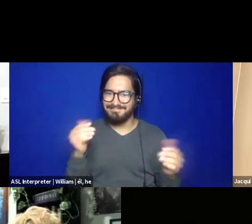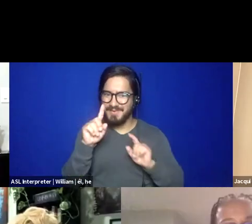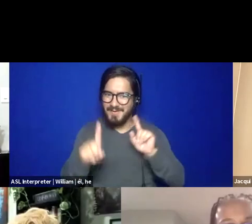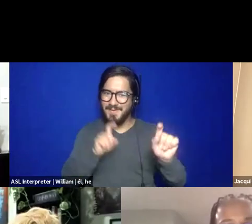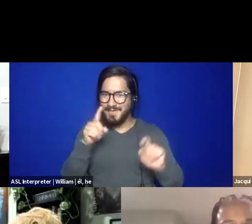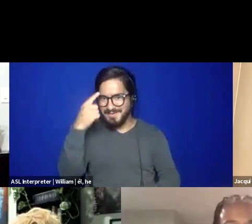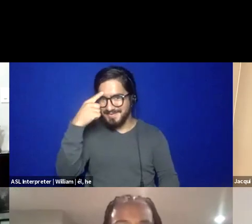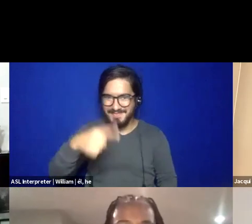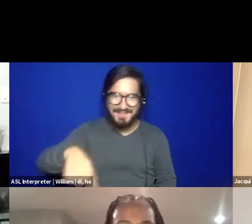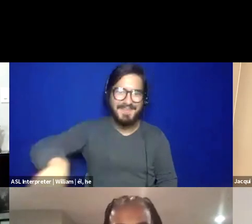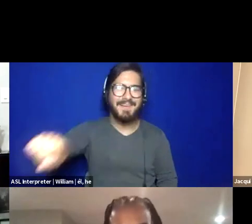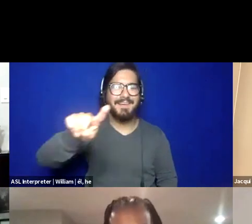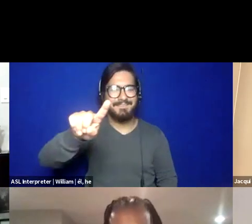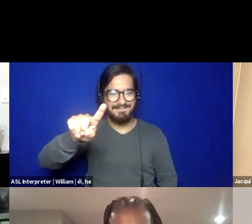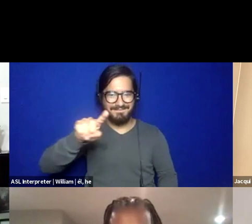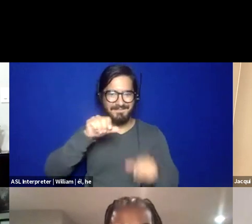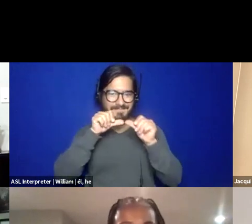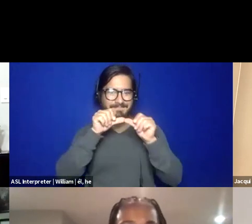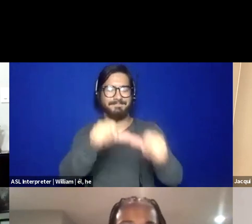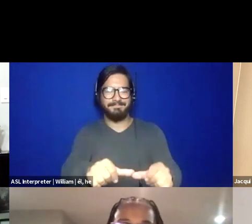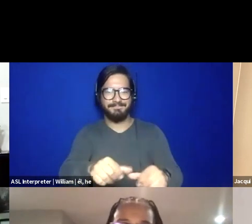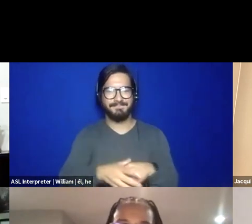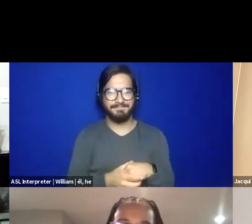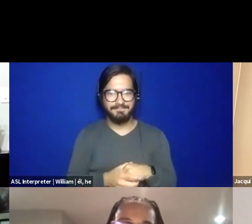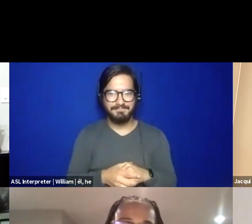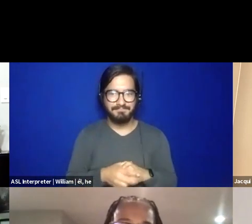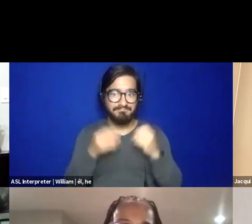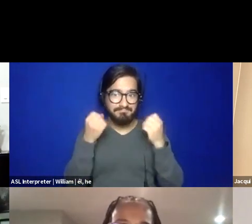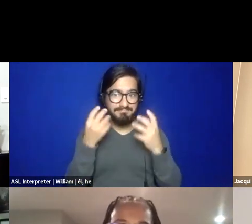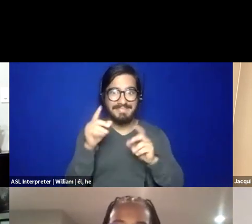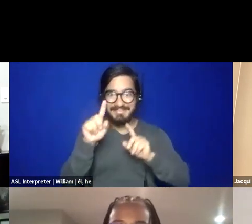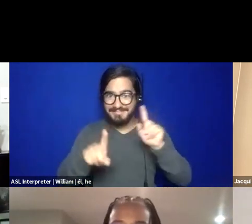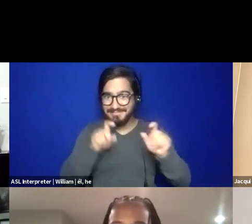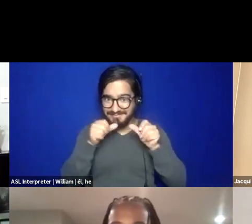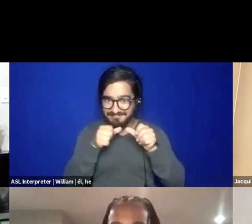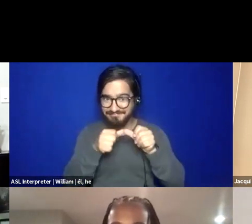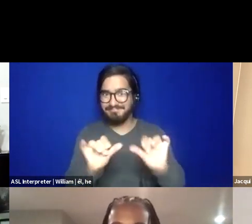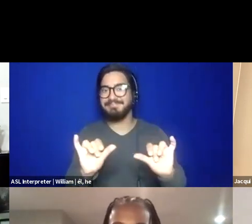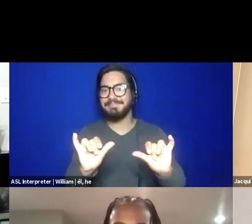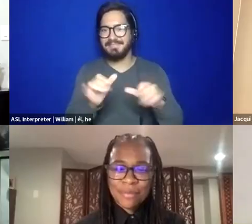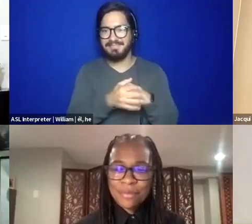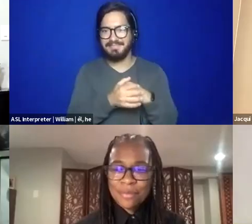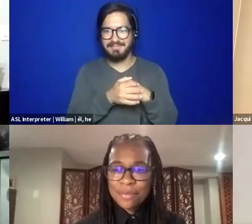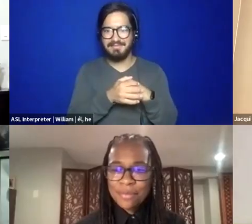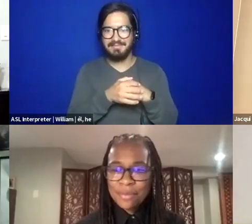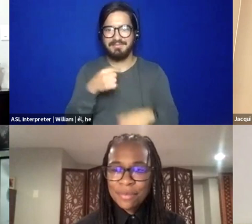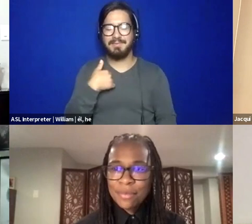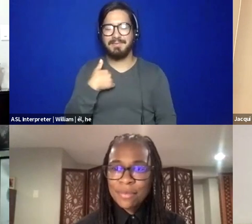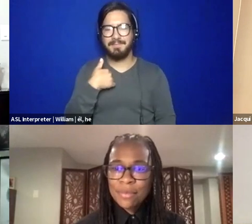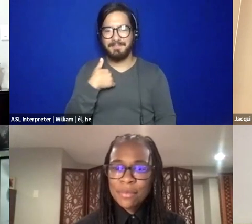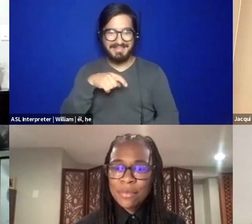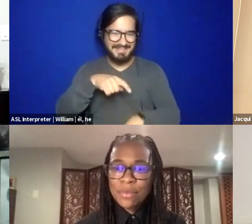for all of you. Um, so many questions, but we only have time for a few.